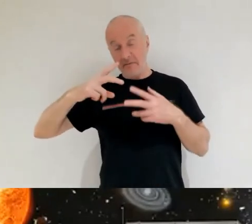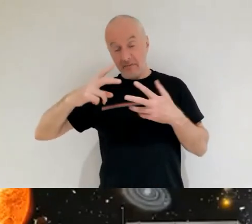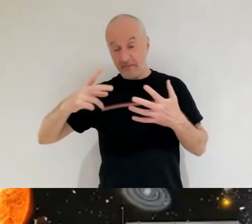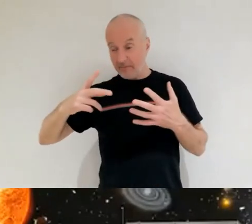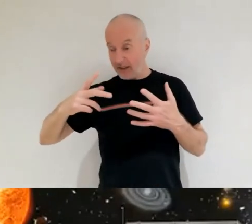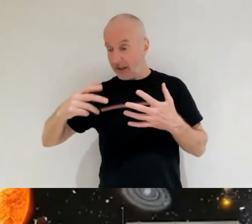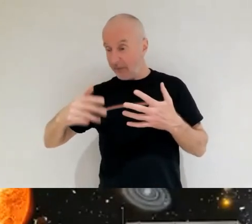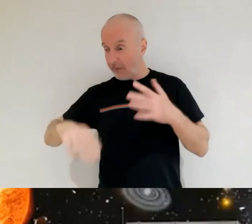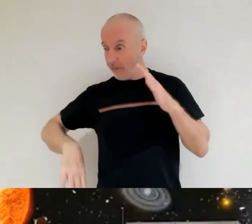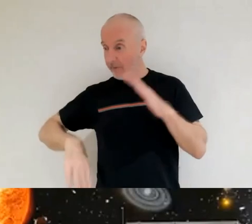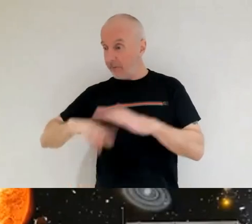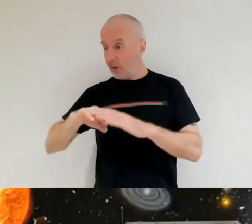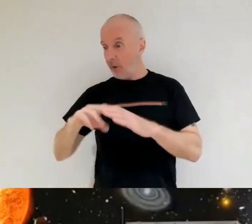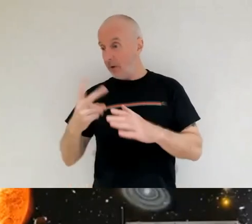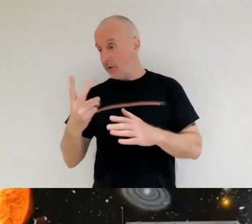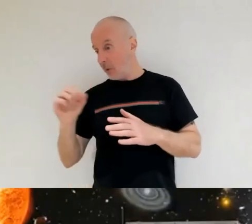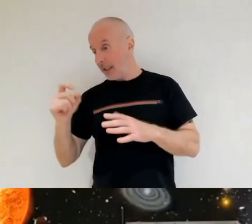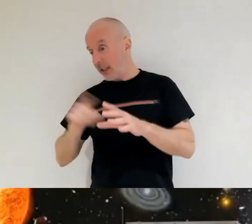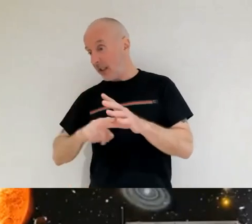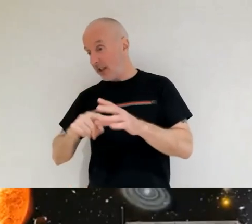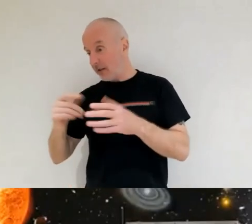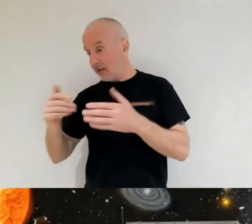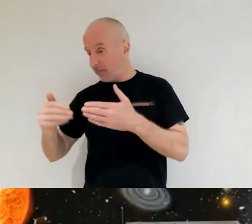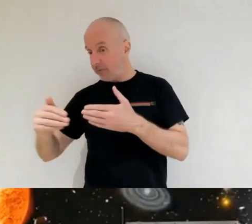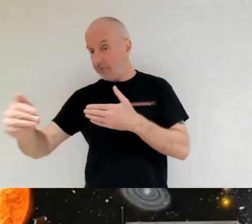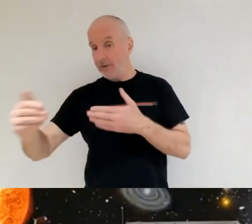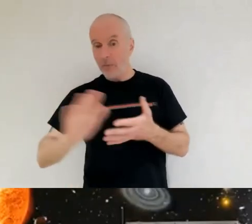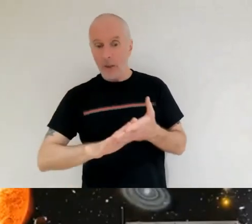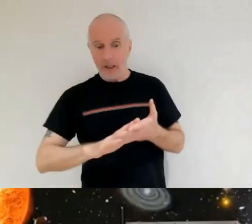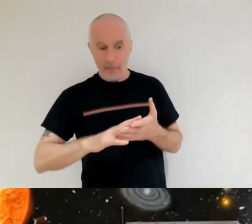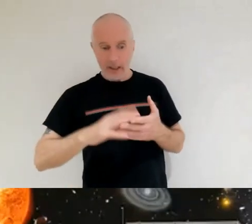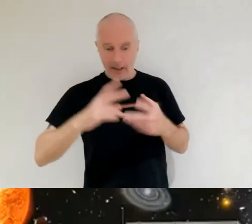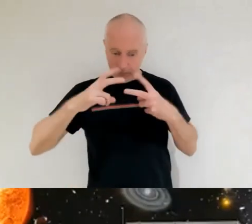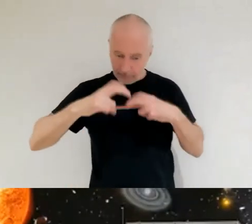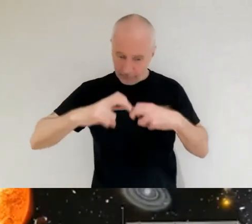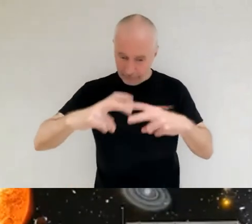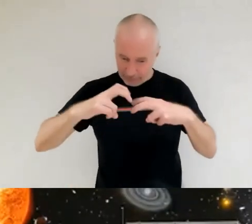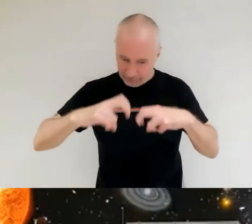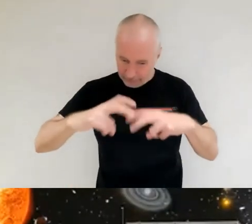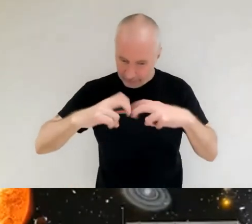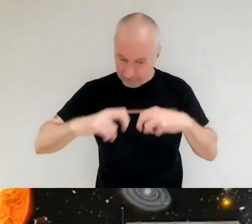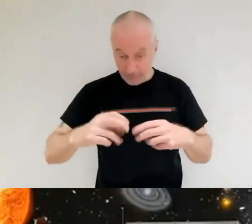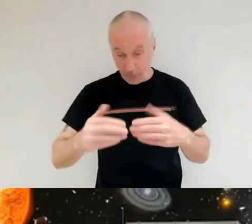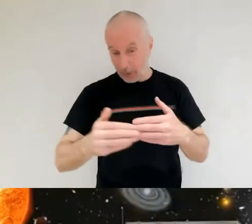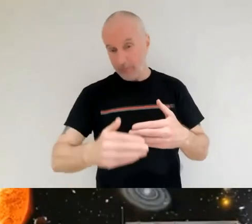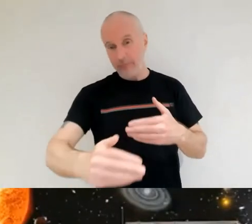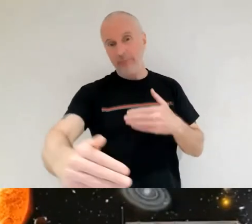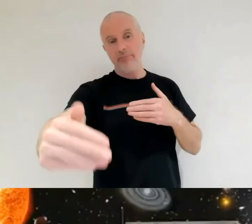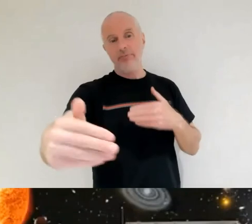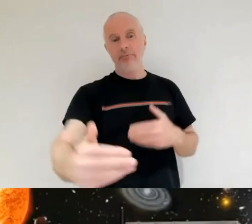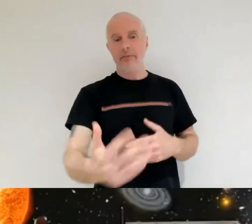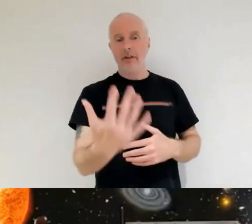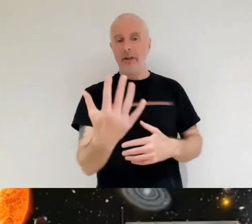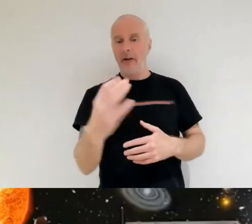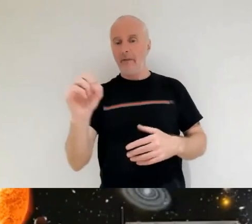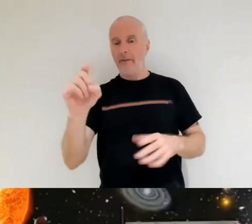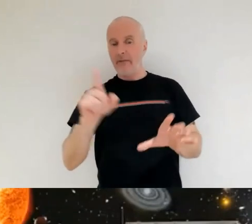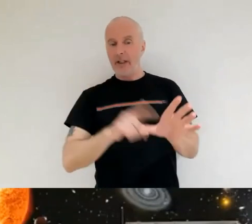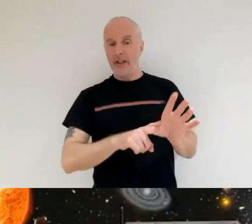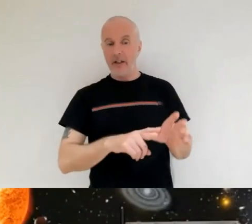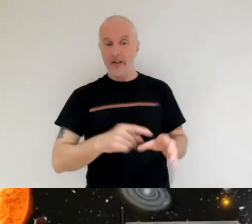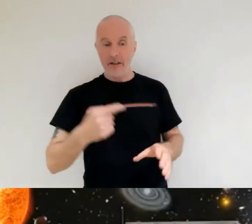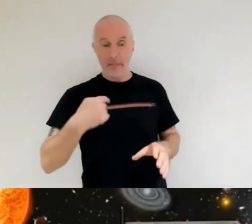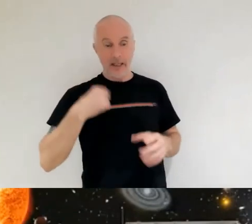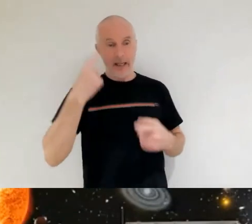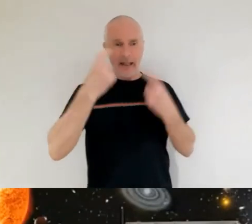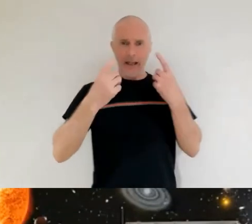from this for at least 50. it's it's super exciting that really is i'm just thinking of my own students i'm teaching